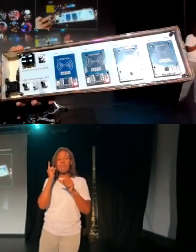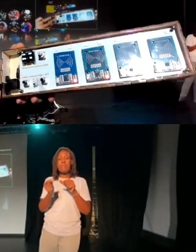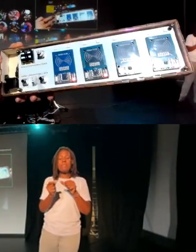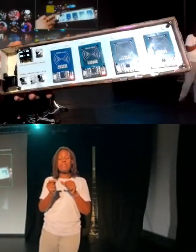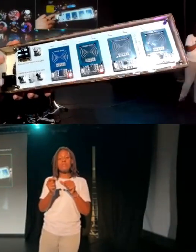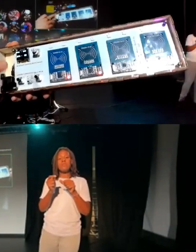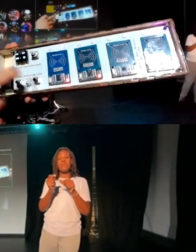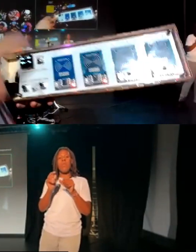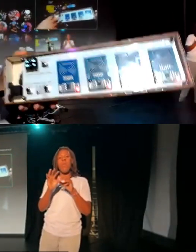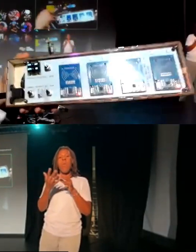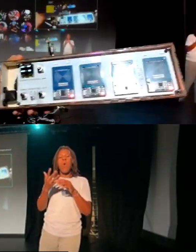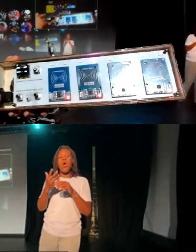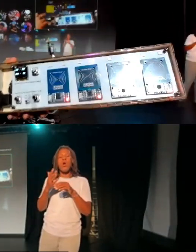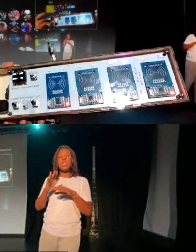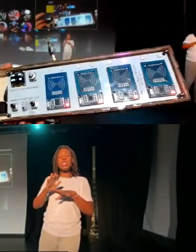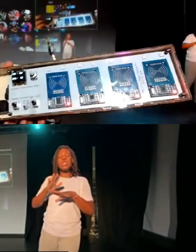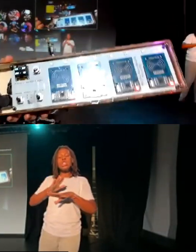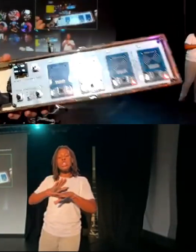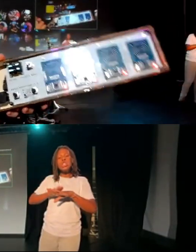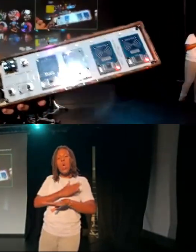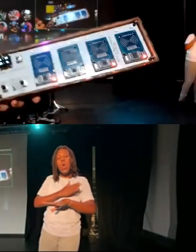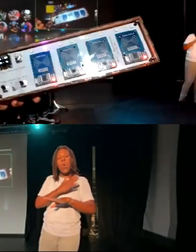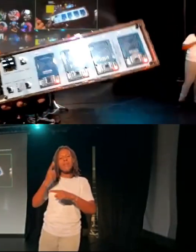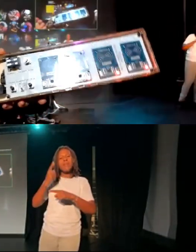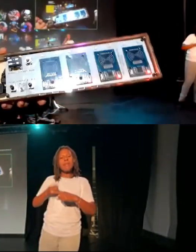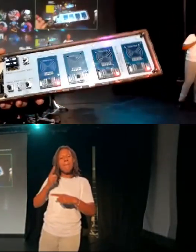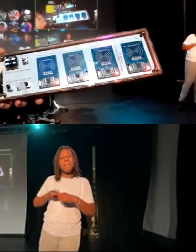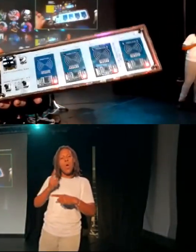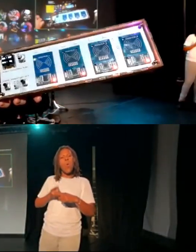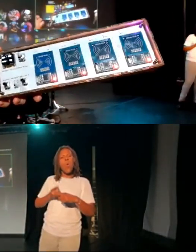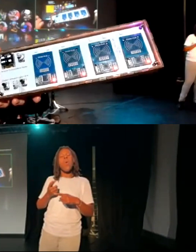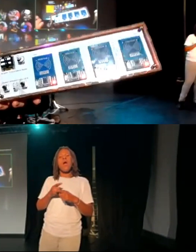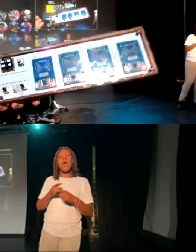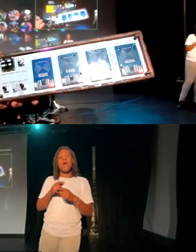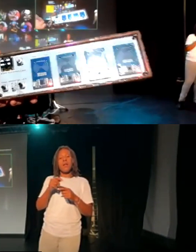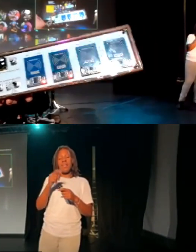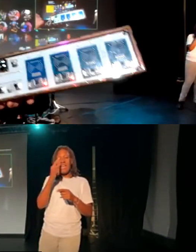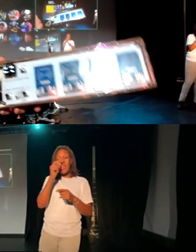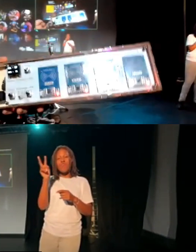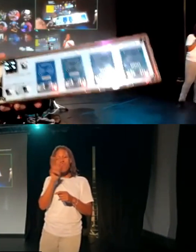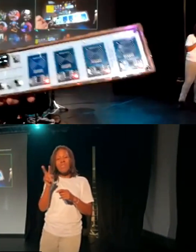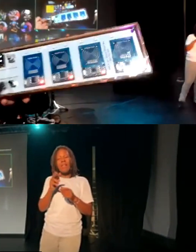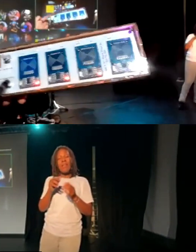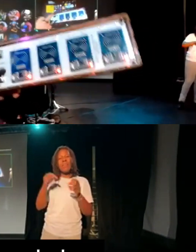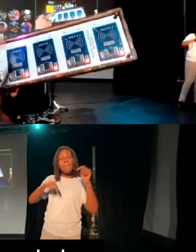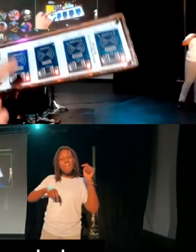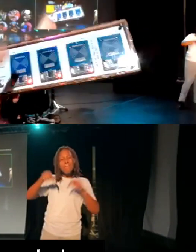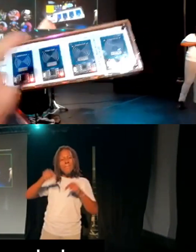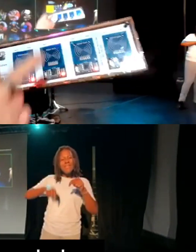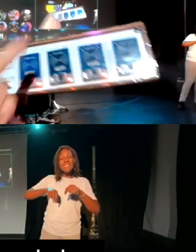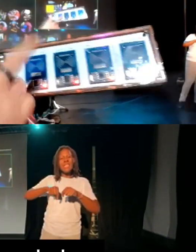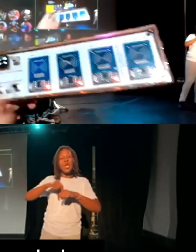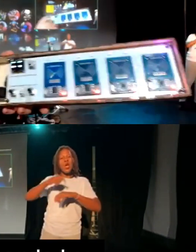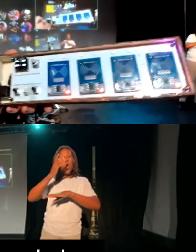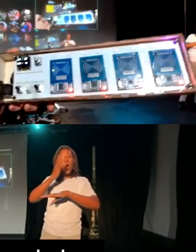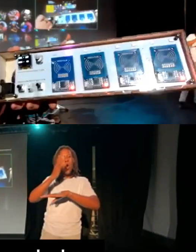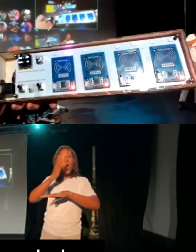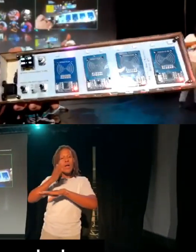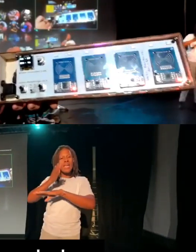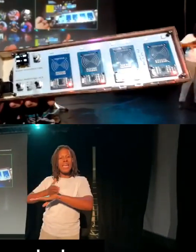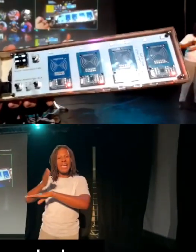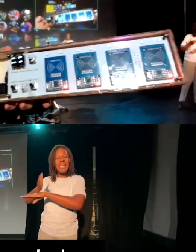when it works, be reading the speed of other things on the computer as well. So it will take MIDI clock in. So we can have like a drum loop and then put individual